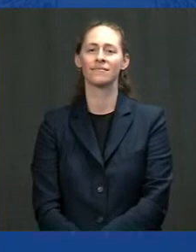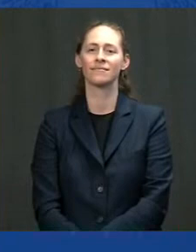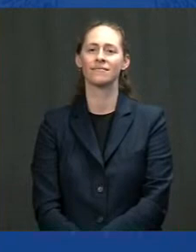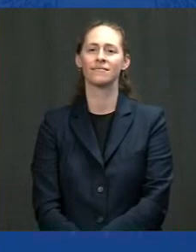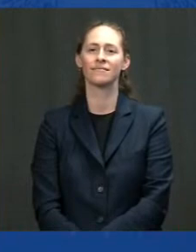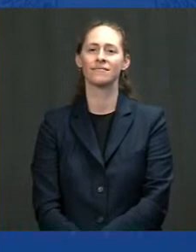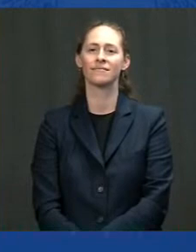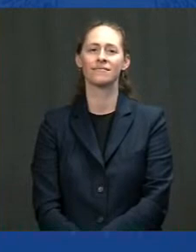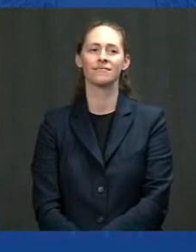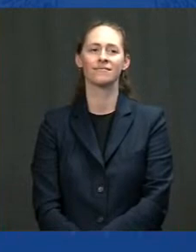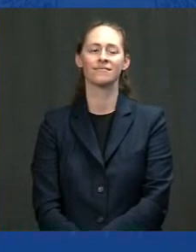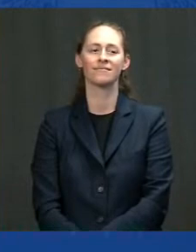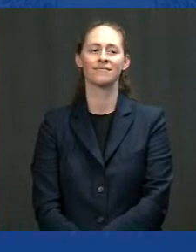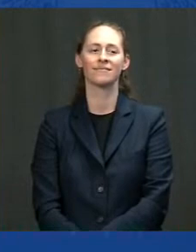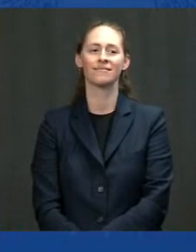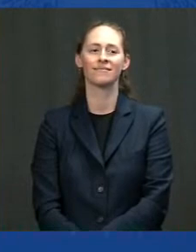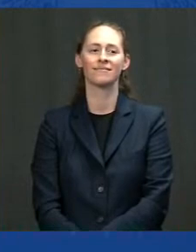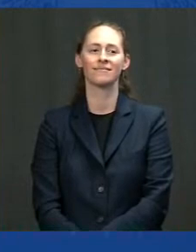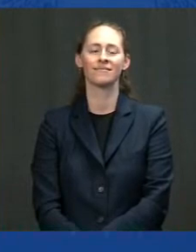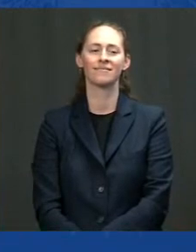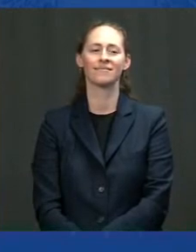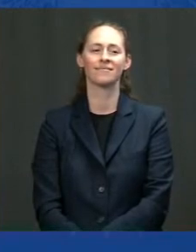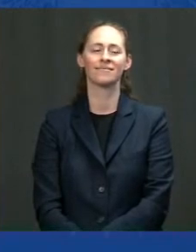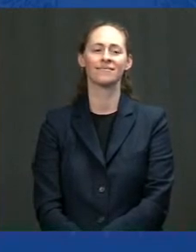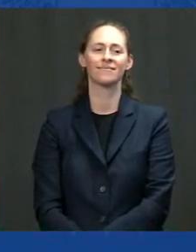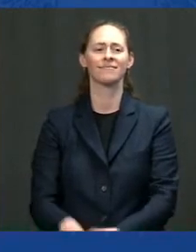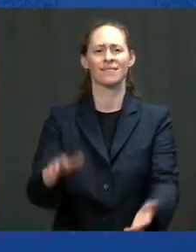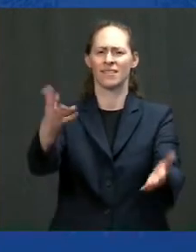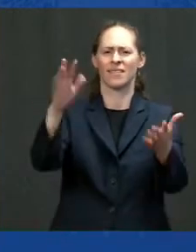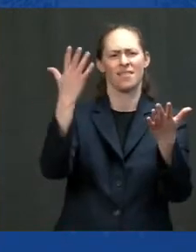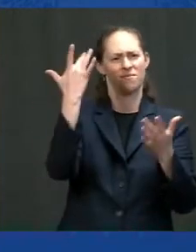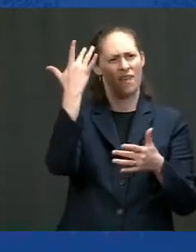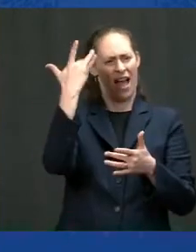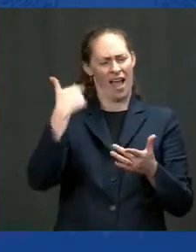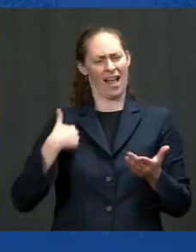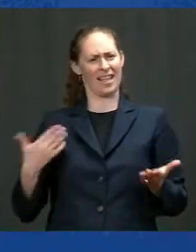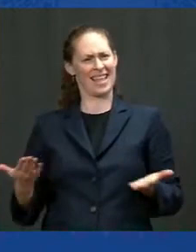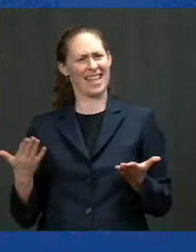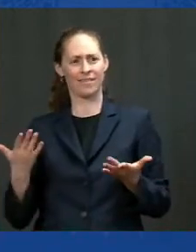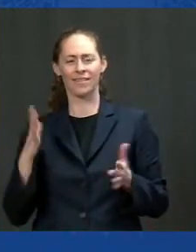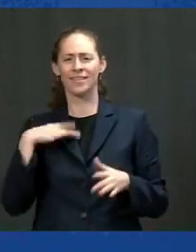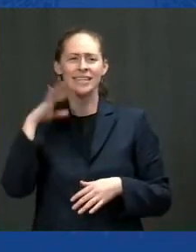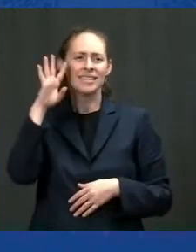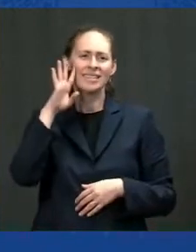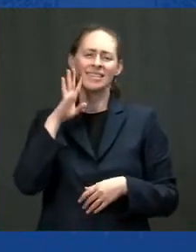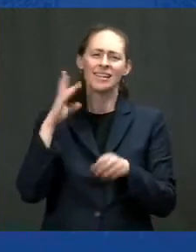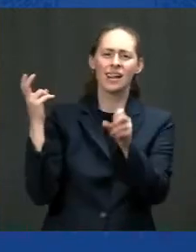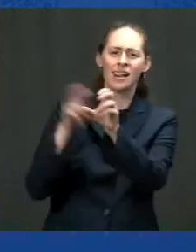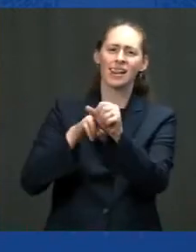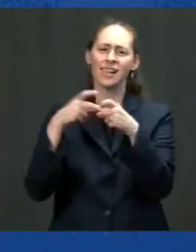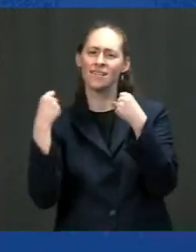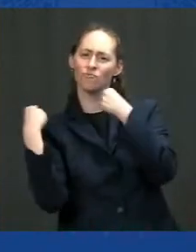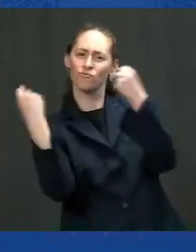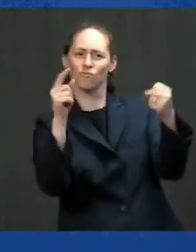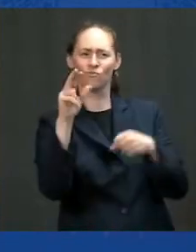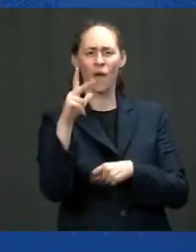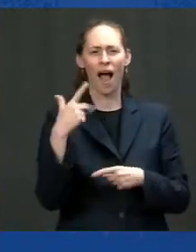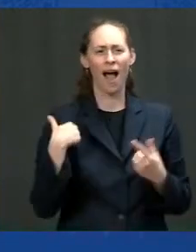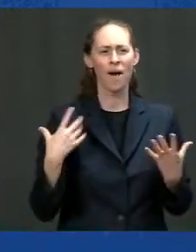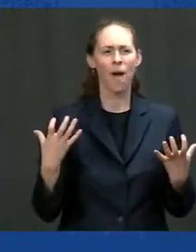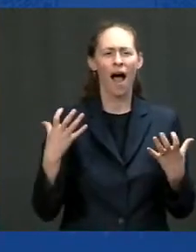The I just came to drive a truck and I'm not sure which one I want to drive